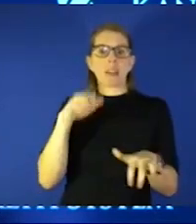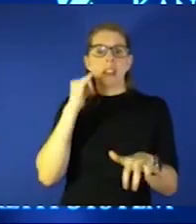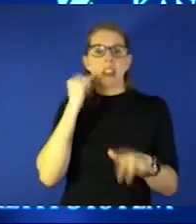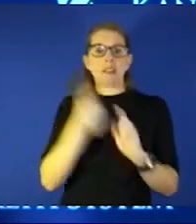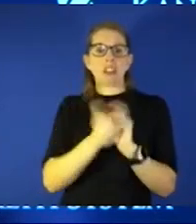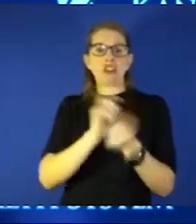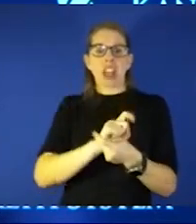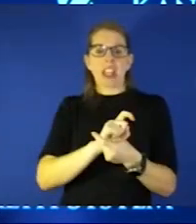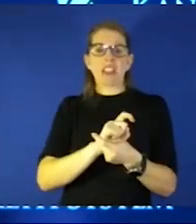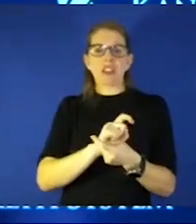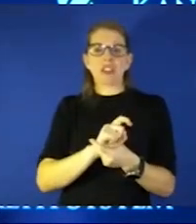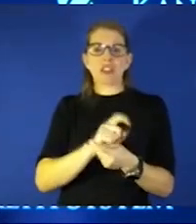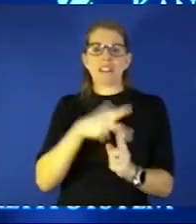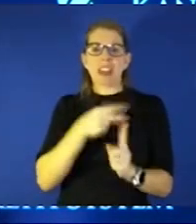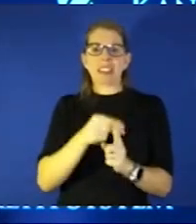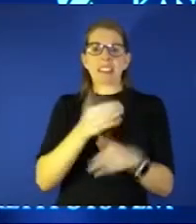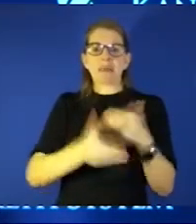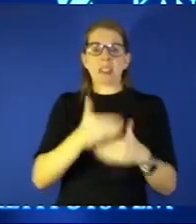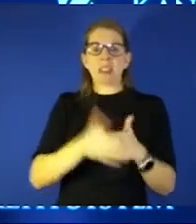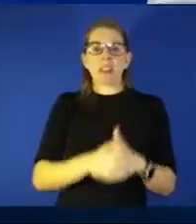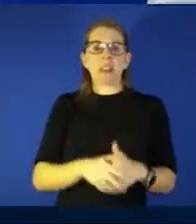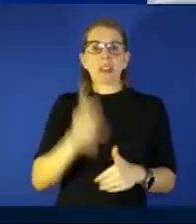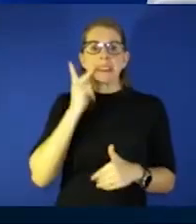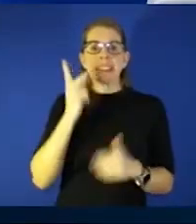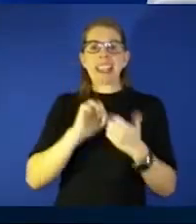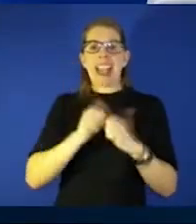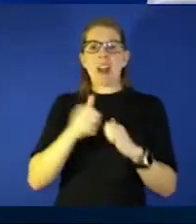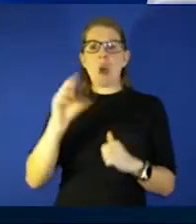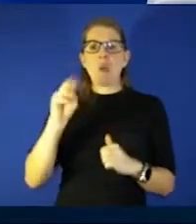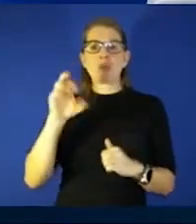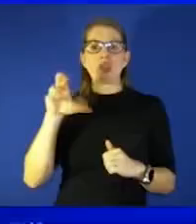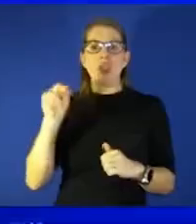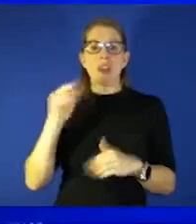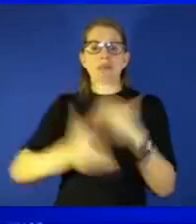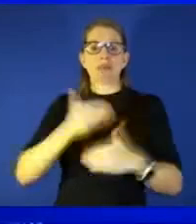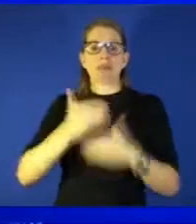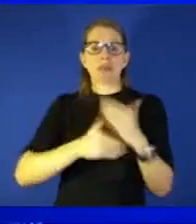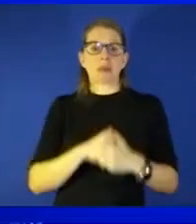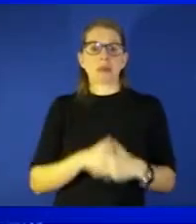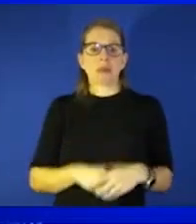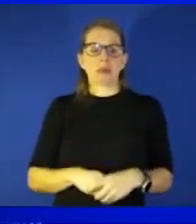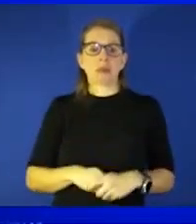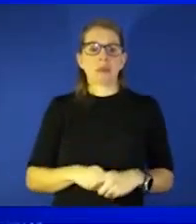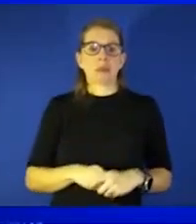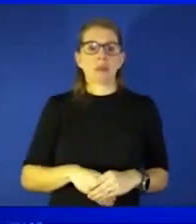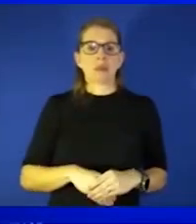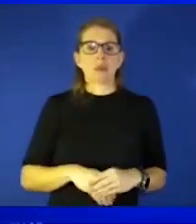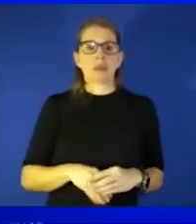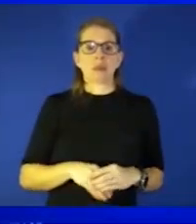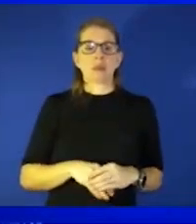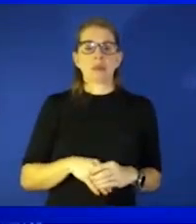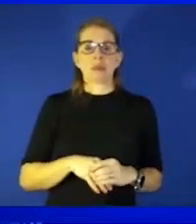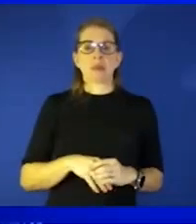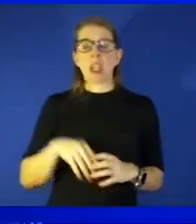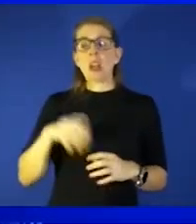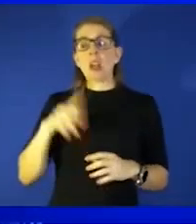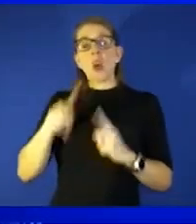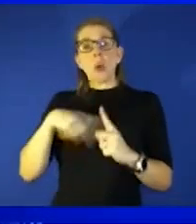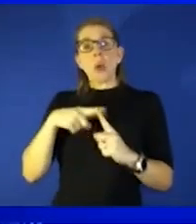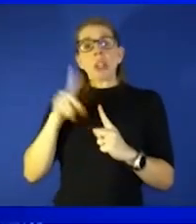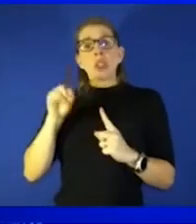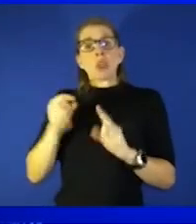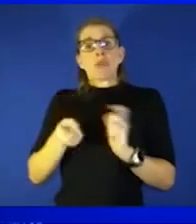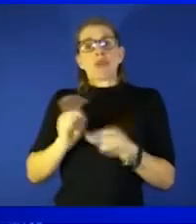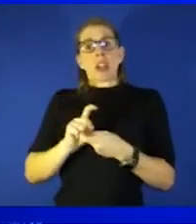a little bit but let's just see how the omicron crisis goes yeah i mean i think the way it's been going when you do pivot these vaccines and you pivot that